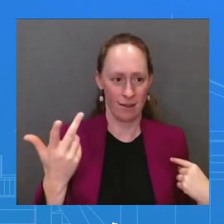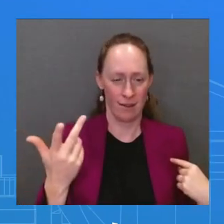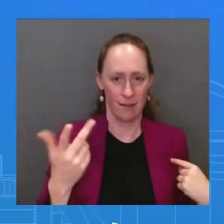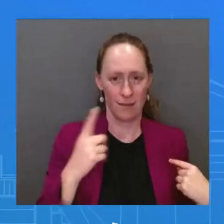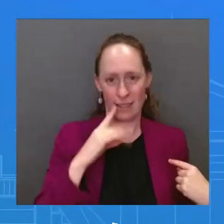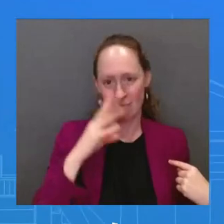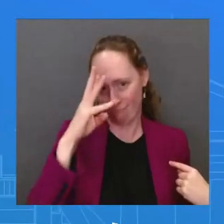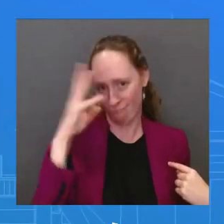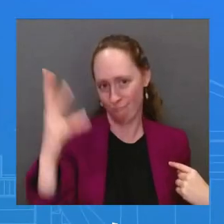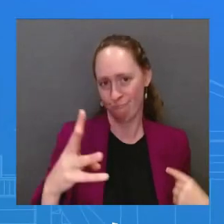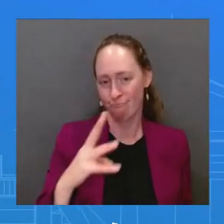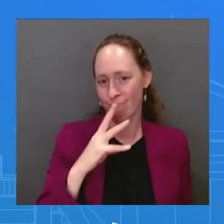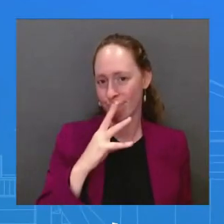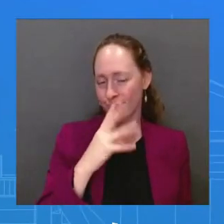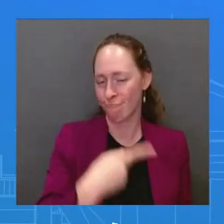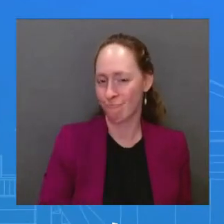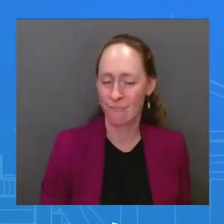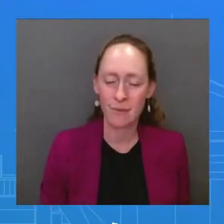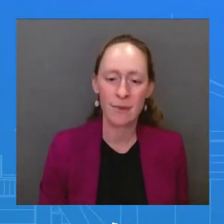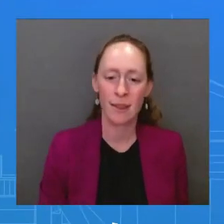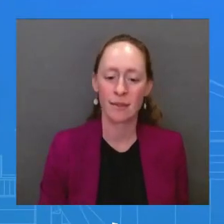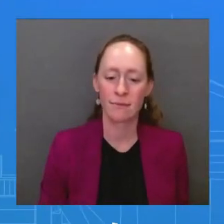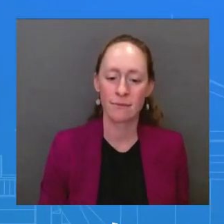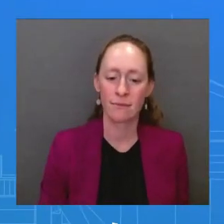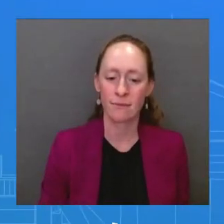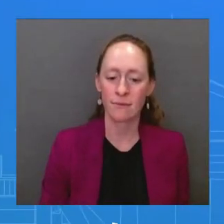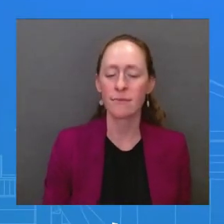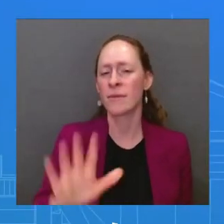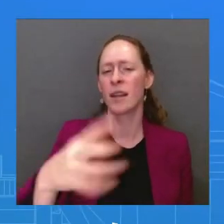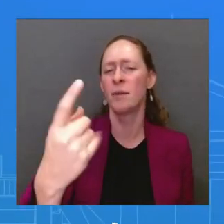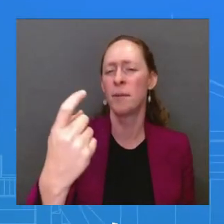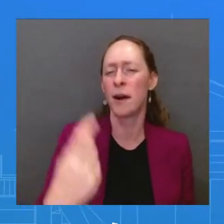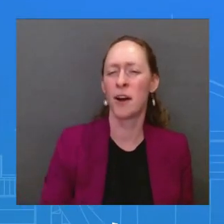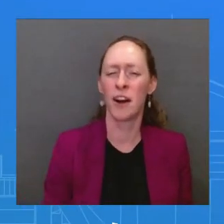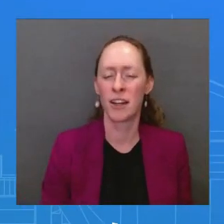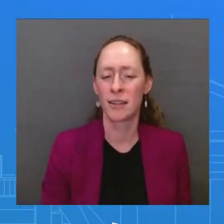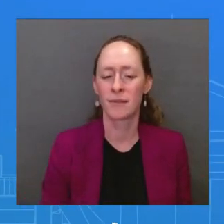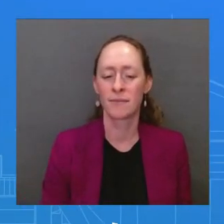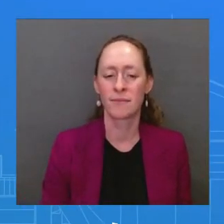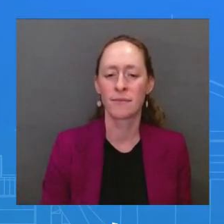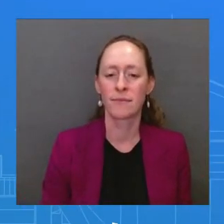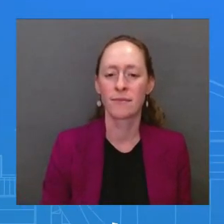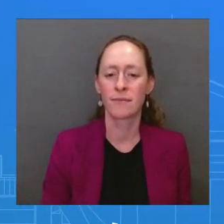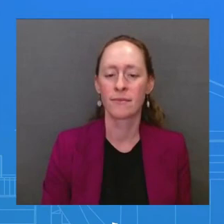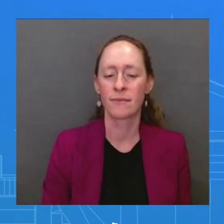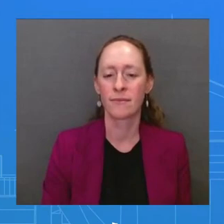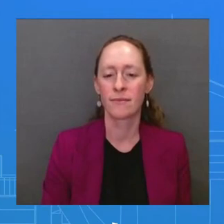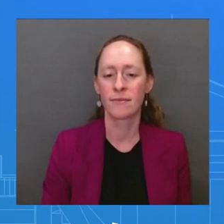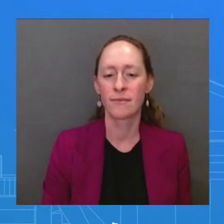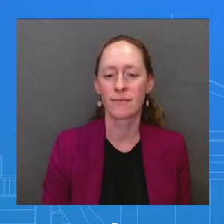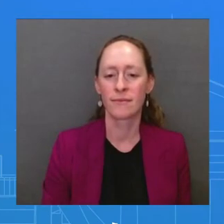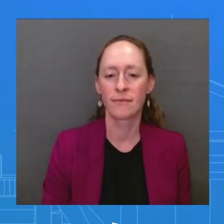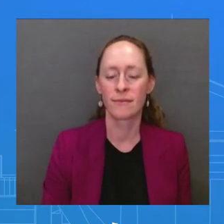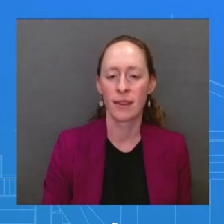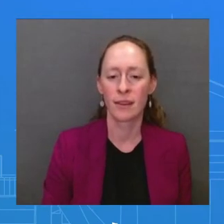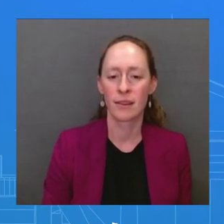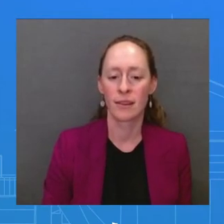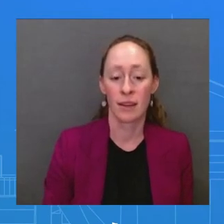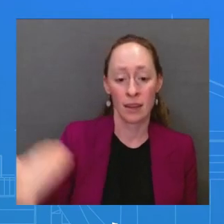just one more. The president said over the long weekend that he hasn't had the occasion to go to East Palestine. I just haven't been able to break.